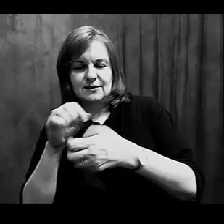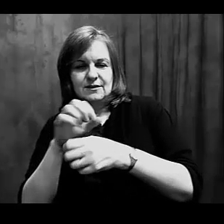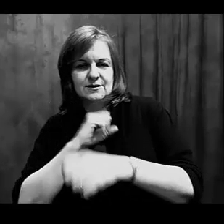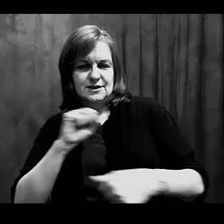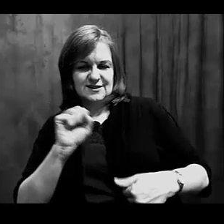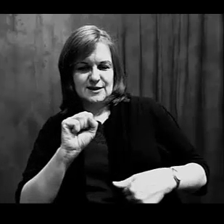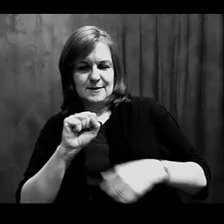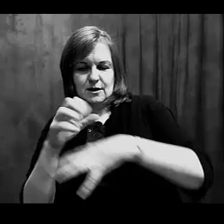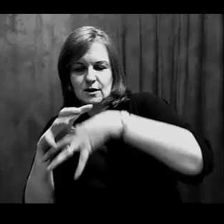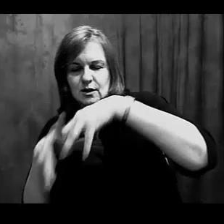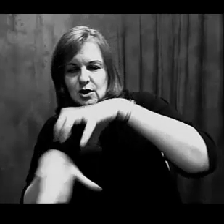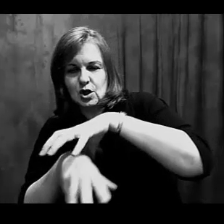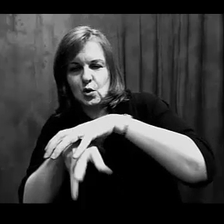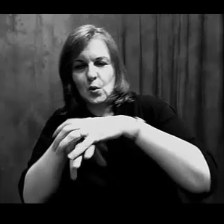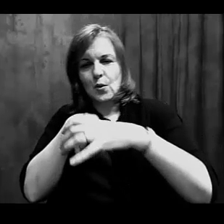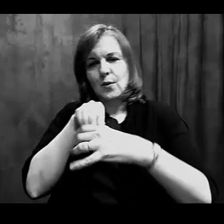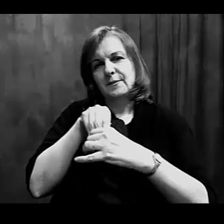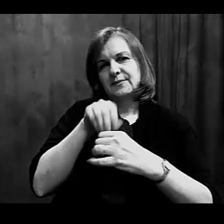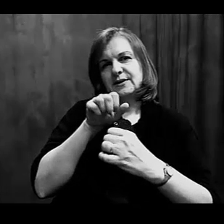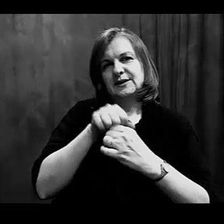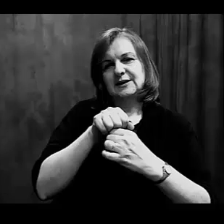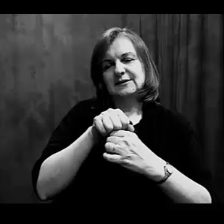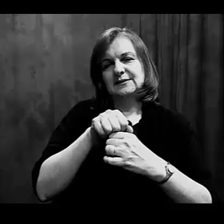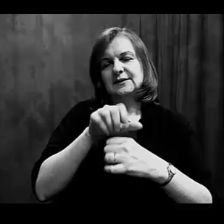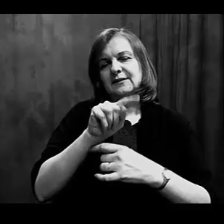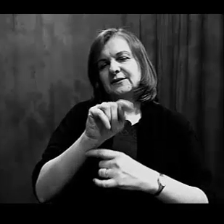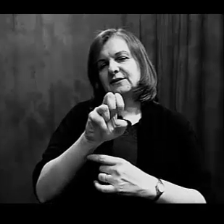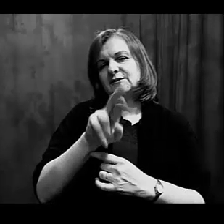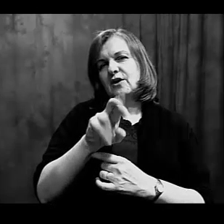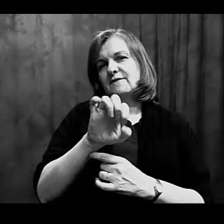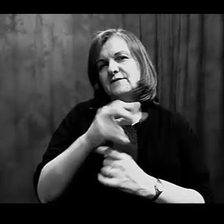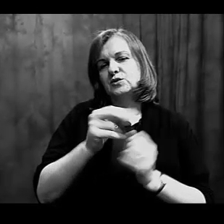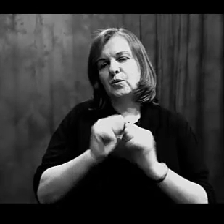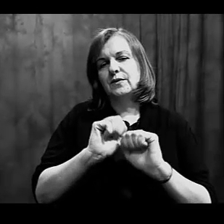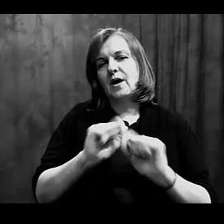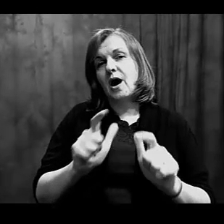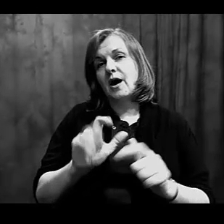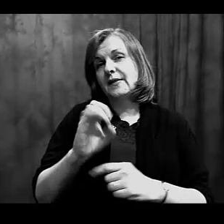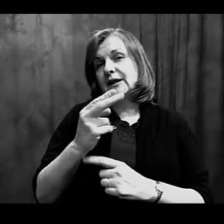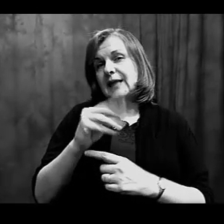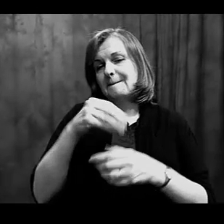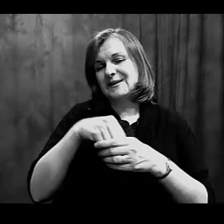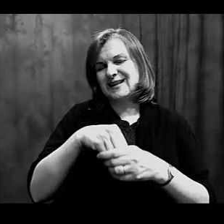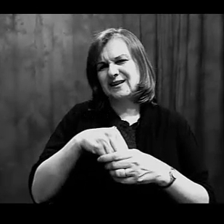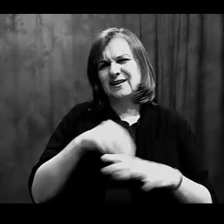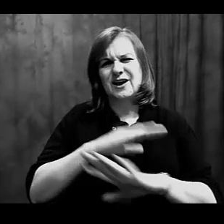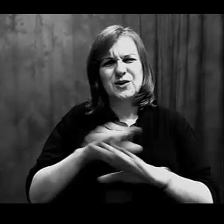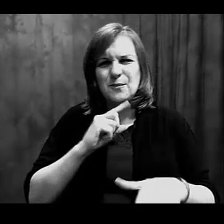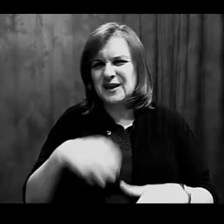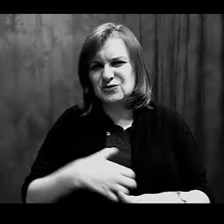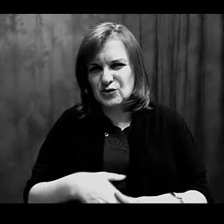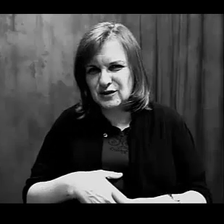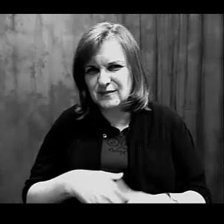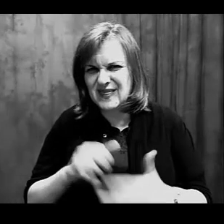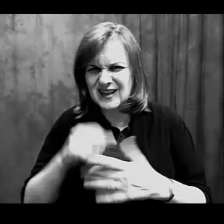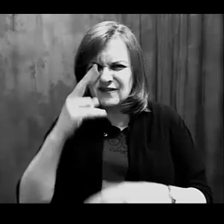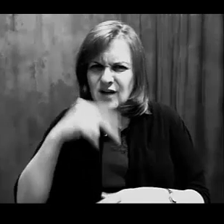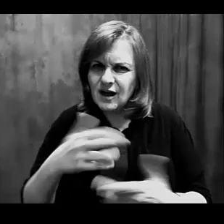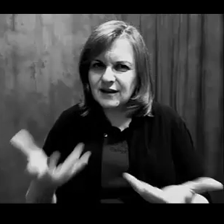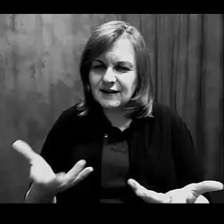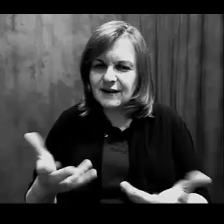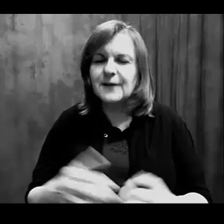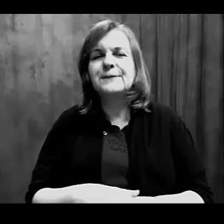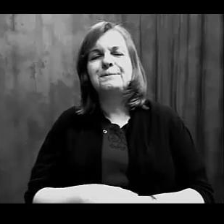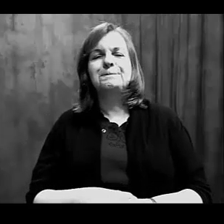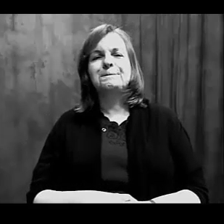will roll back up inside the starfish with all the clam inside. Don't be grossed